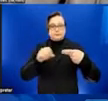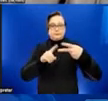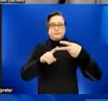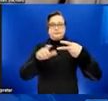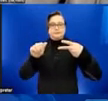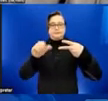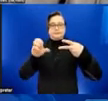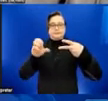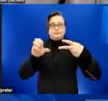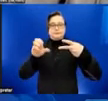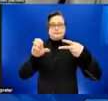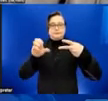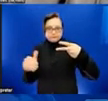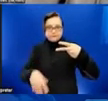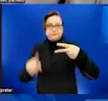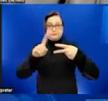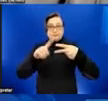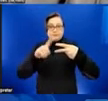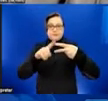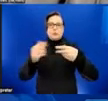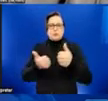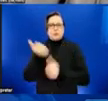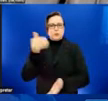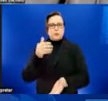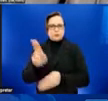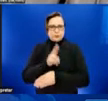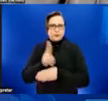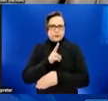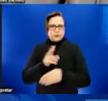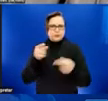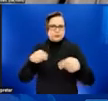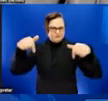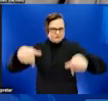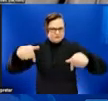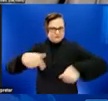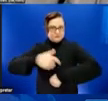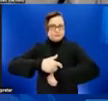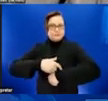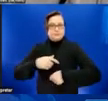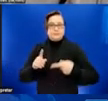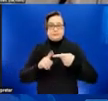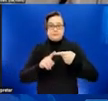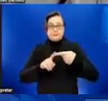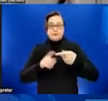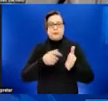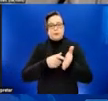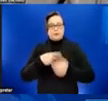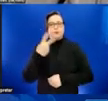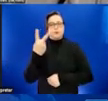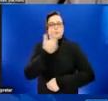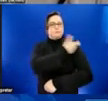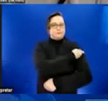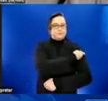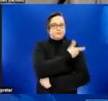vaccine most frequently used during this outbreak. Although Geneos requires two doses, it has a lower risk of serious side